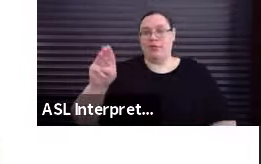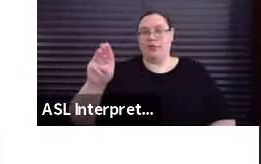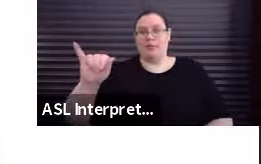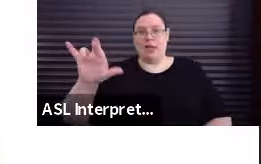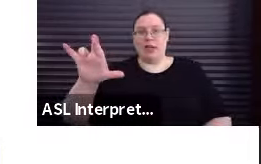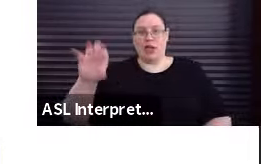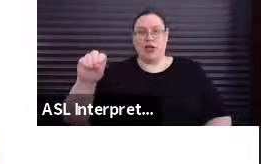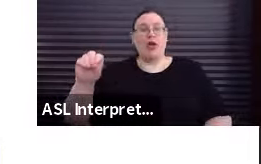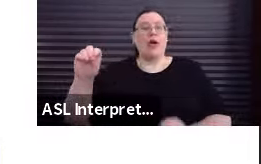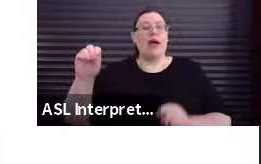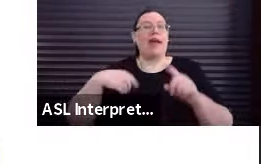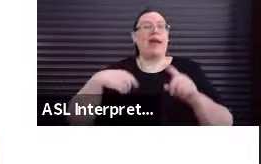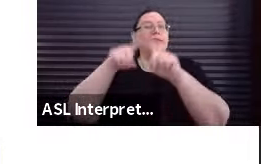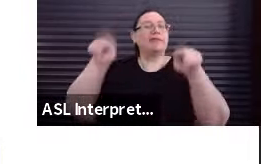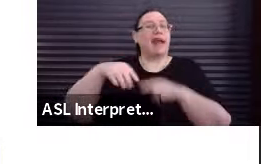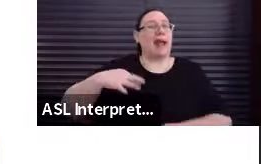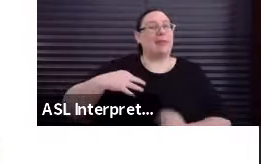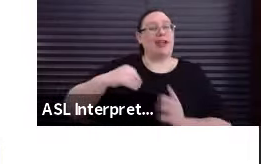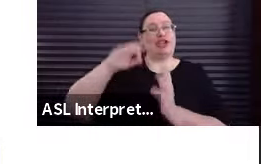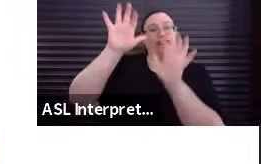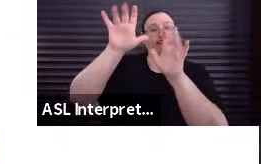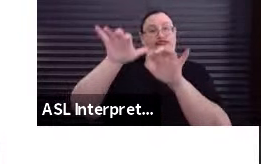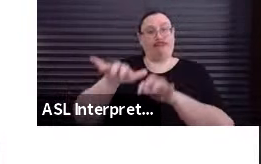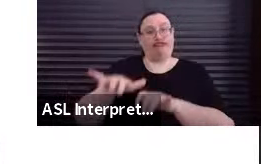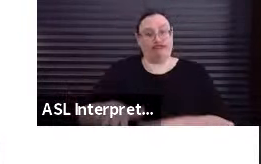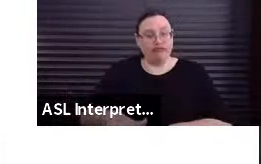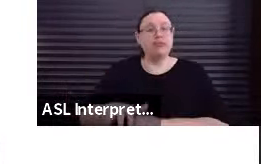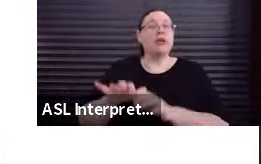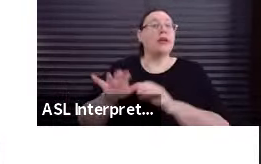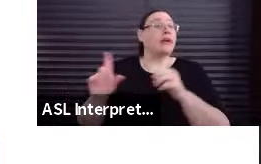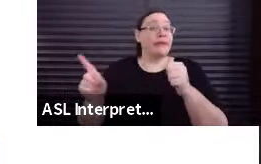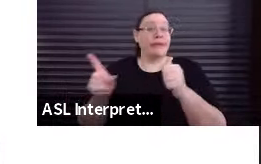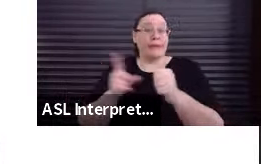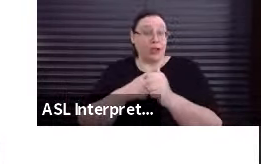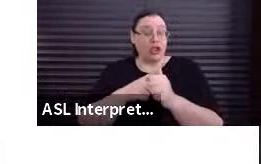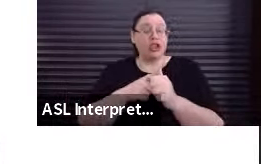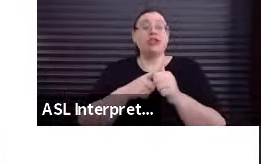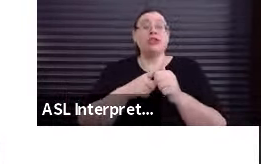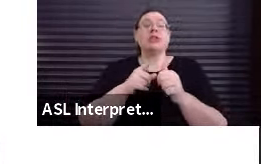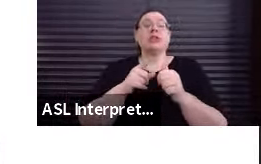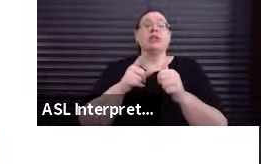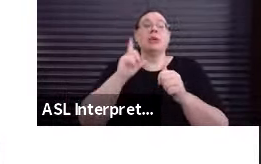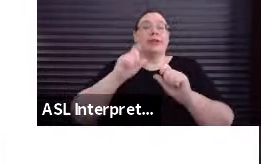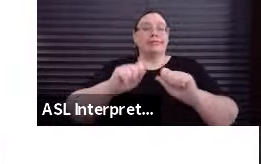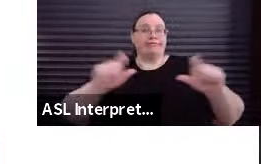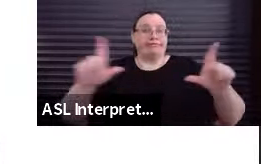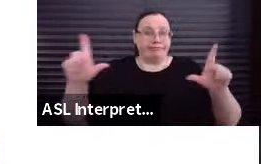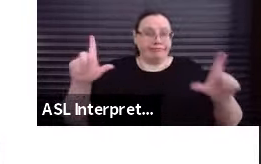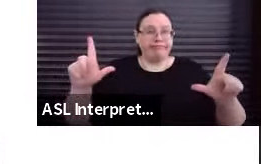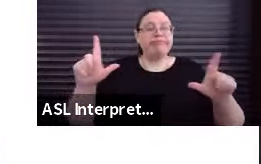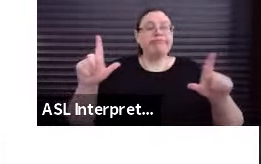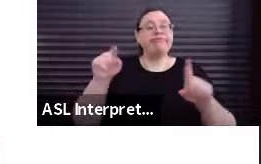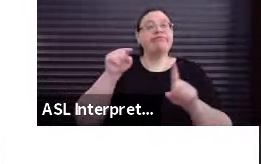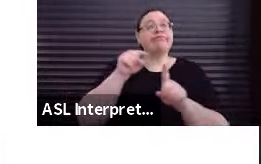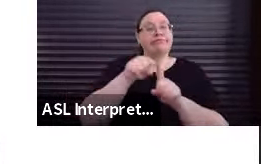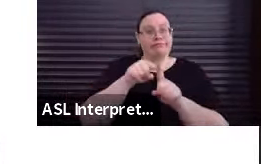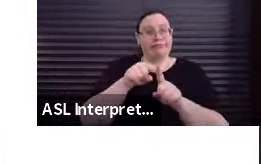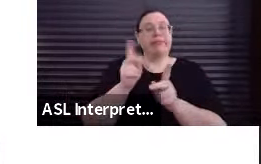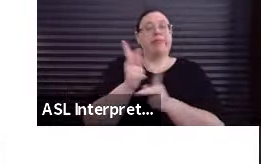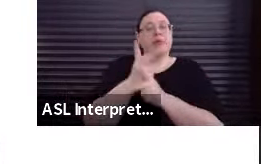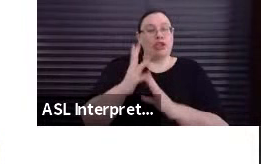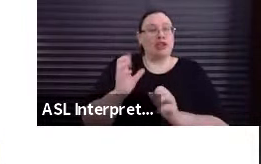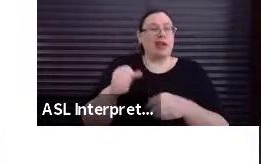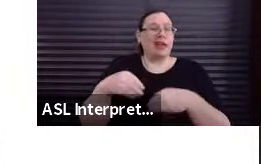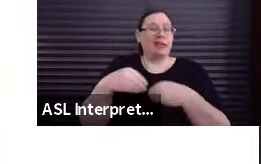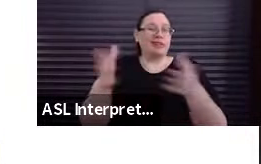micro signatory application. The first step, it will bring you to a page that allows the producer to provide general